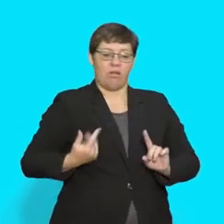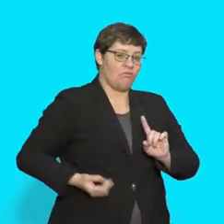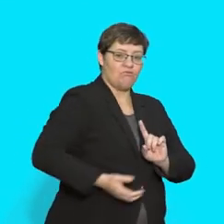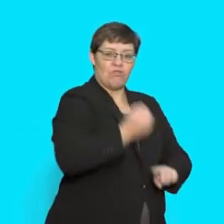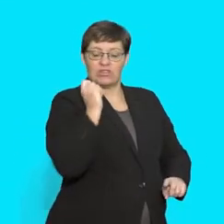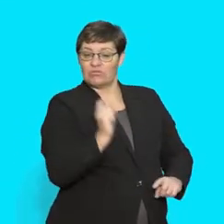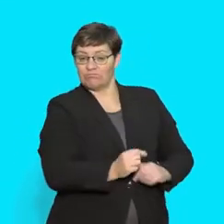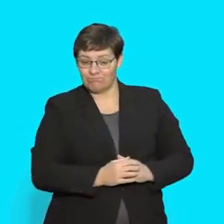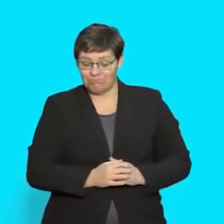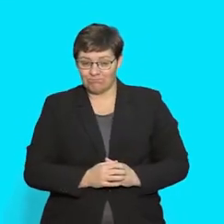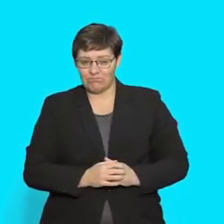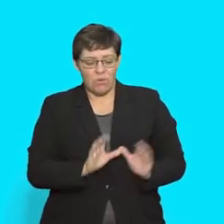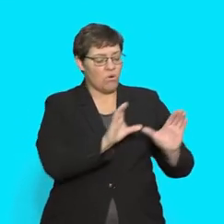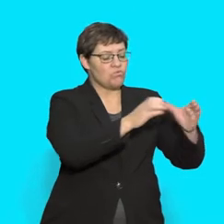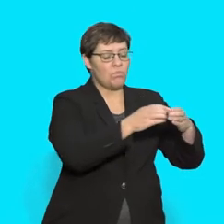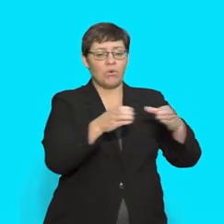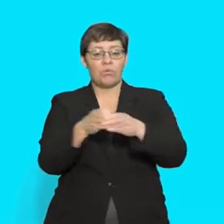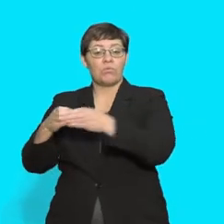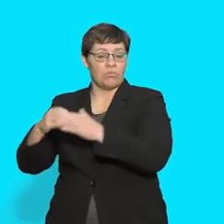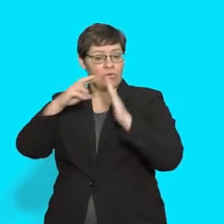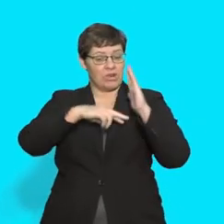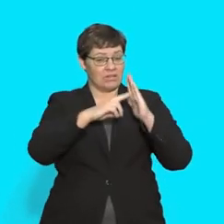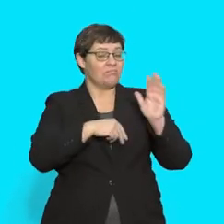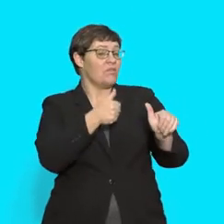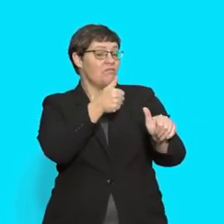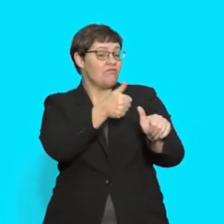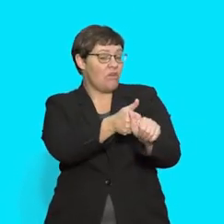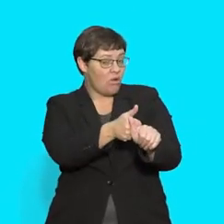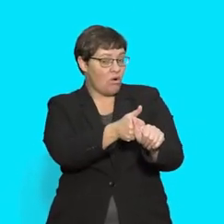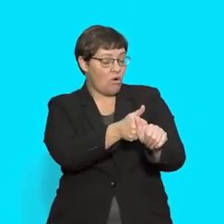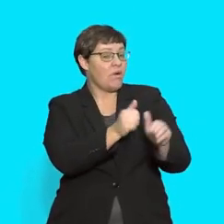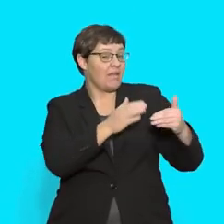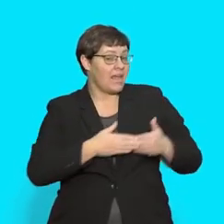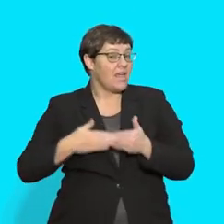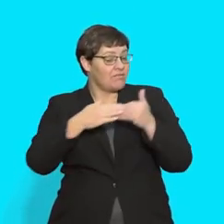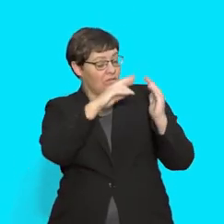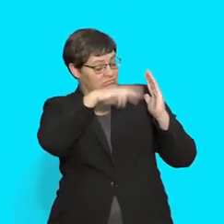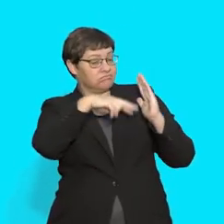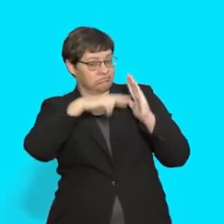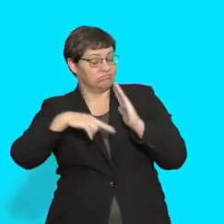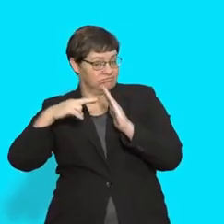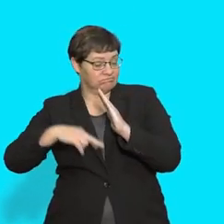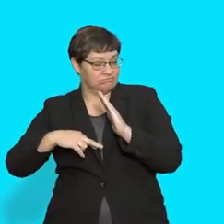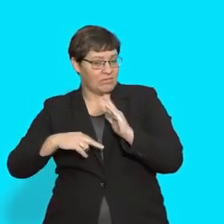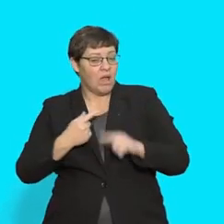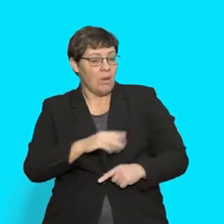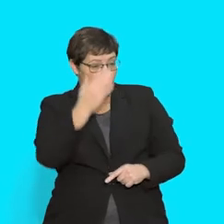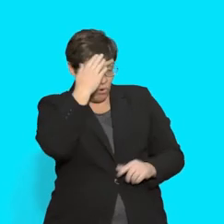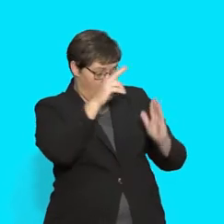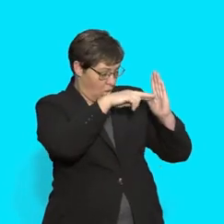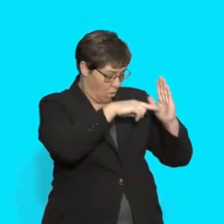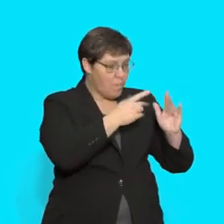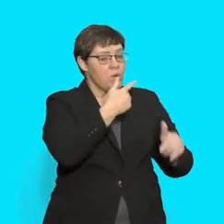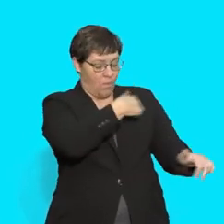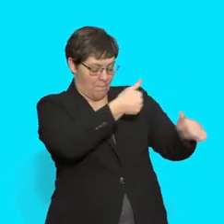We will read the story in groups, so follow the words carefully. If you follow carefully, then you will know when it is your